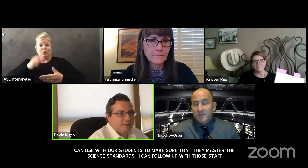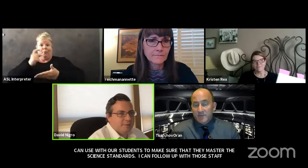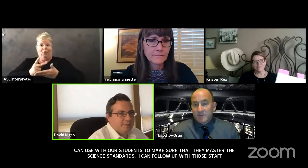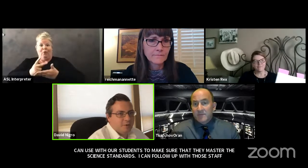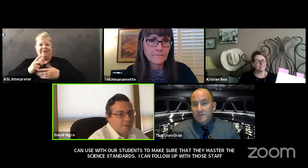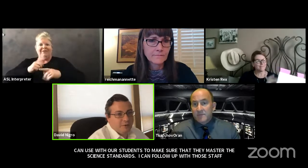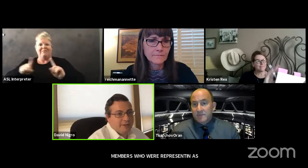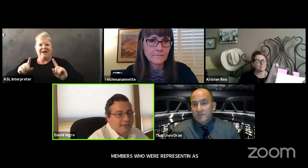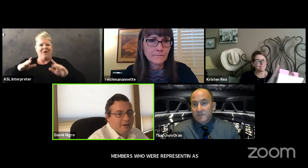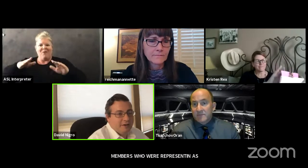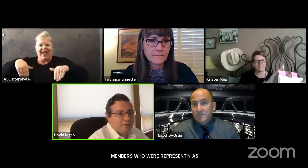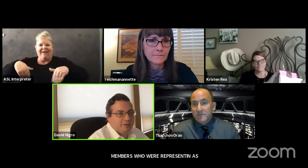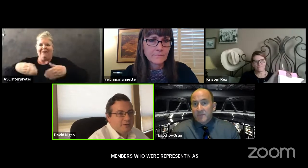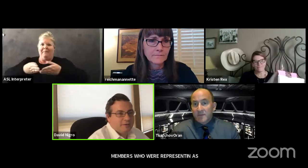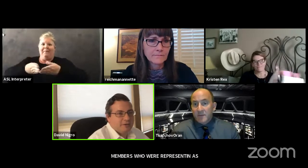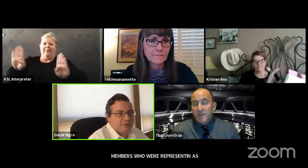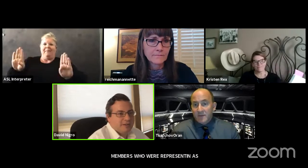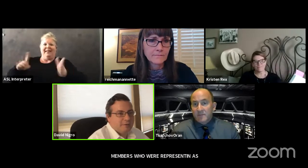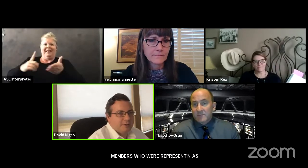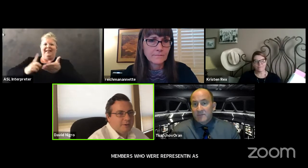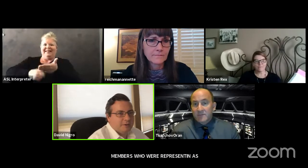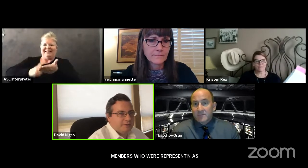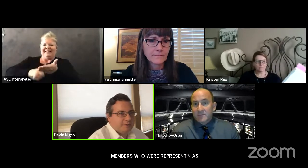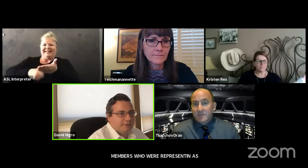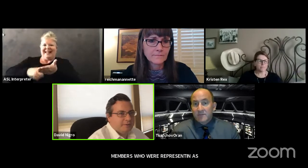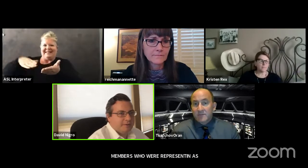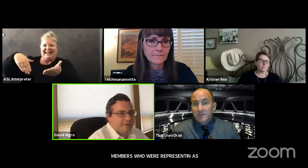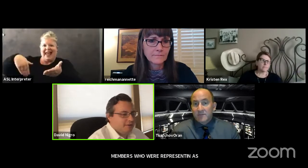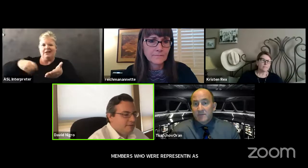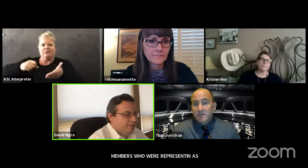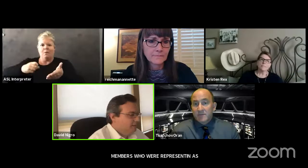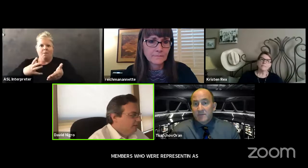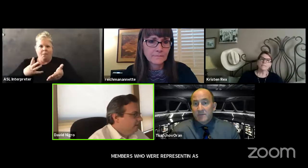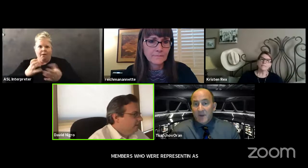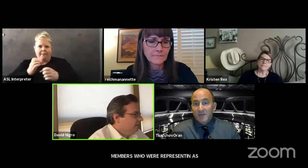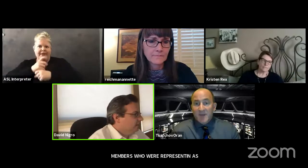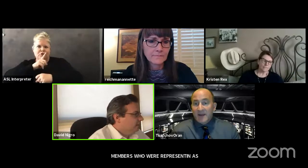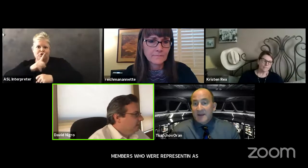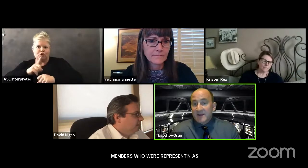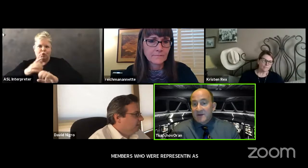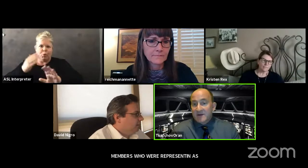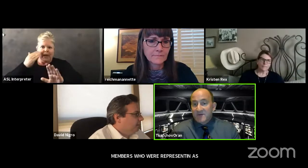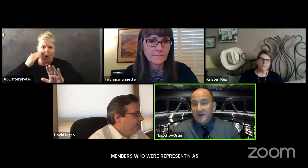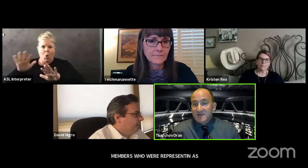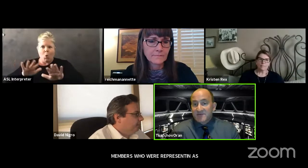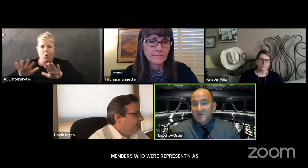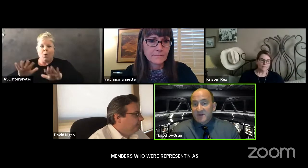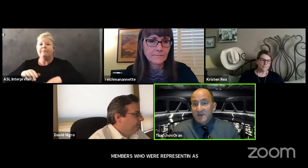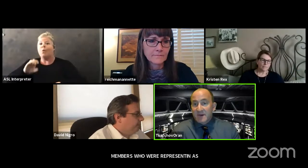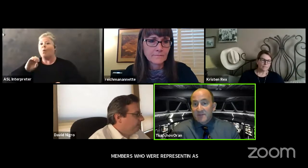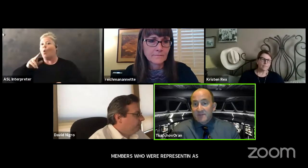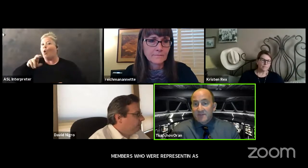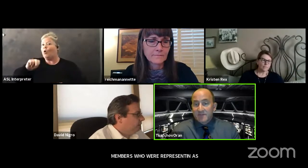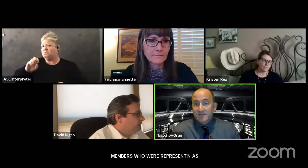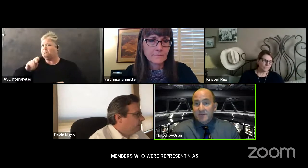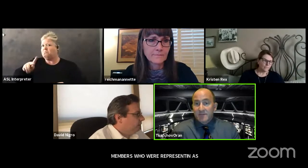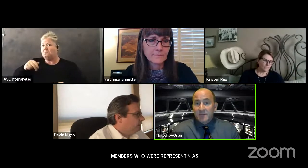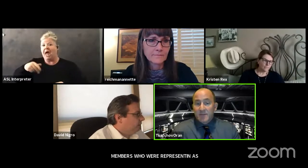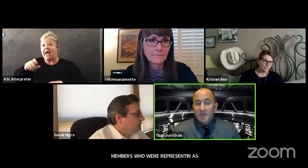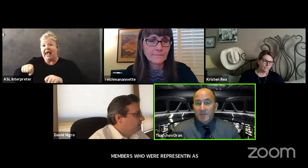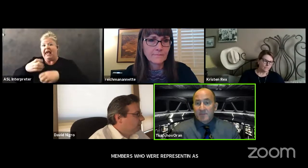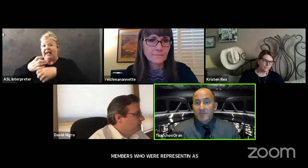uh publicly or really at all before so i wanted to make sure we have that okay i can get the clarification for you on that